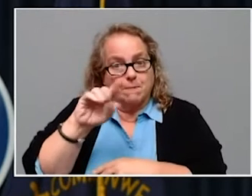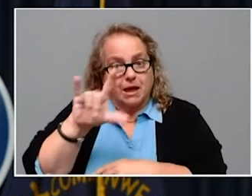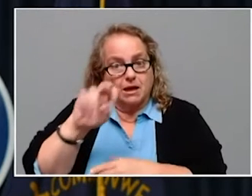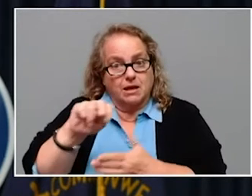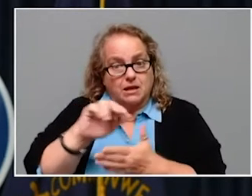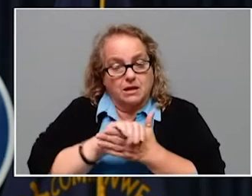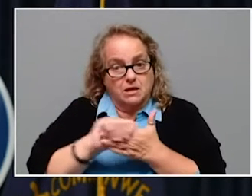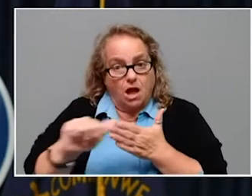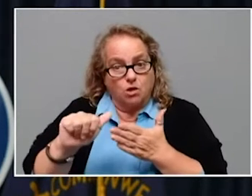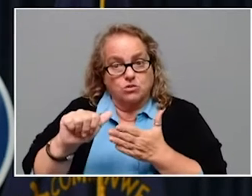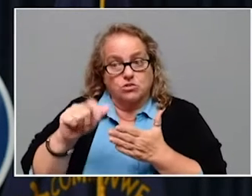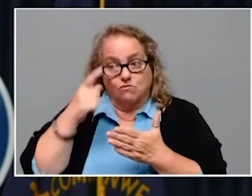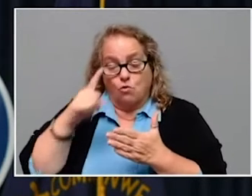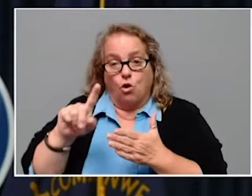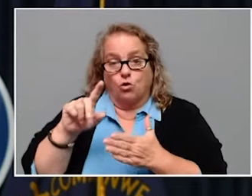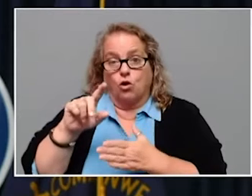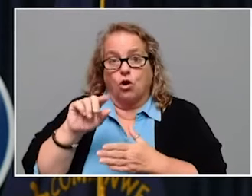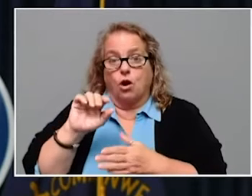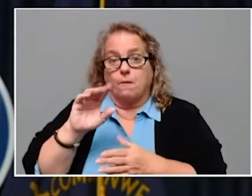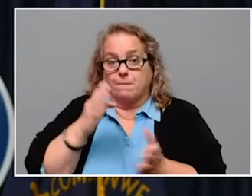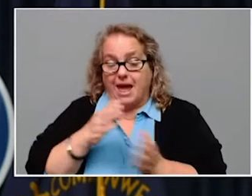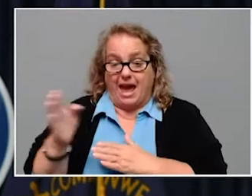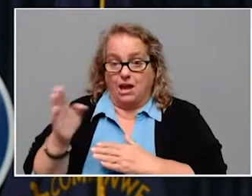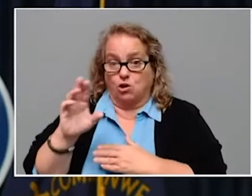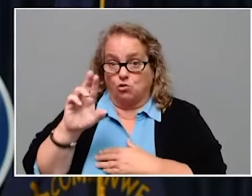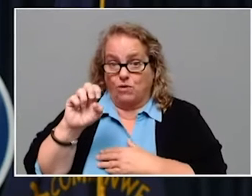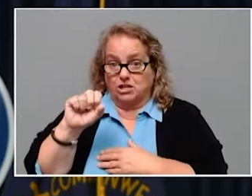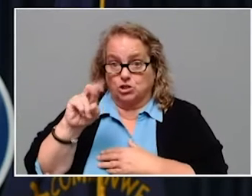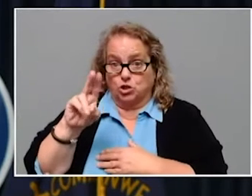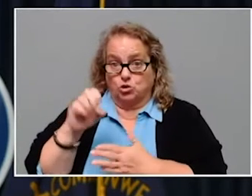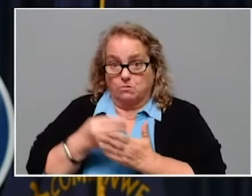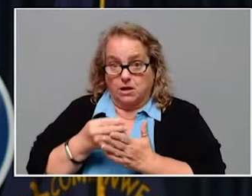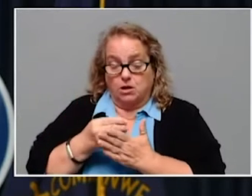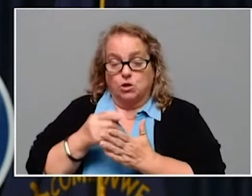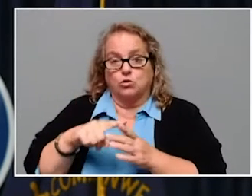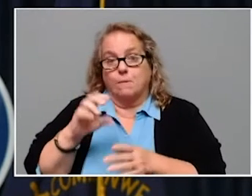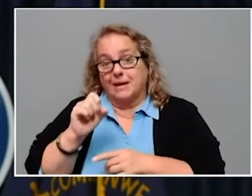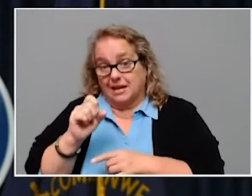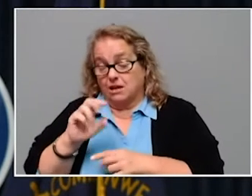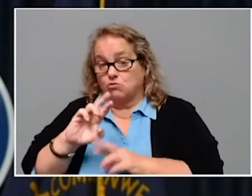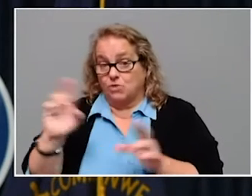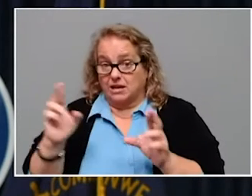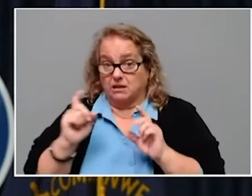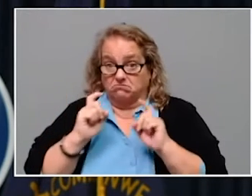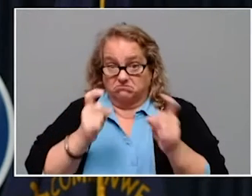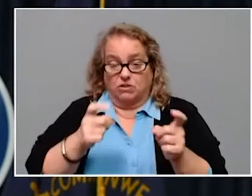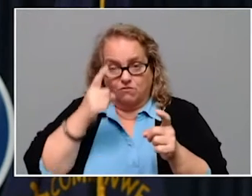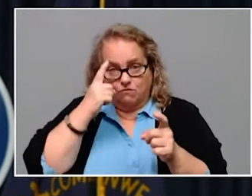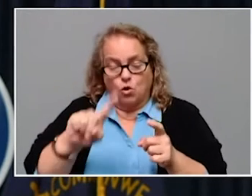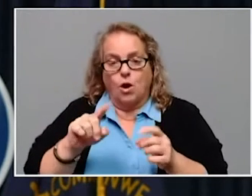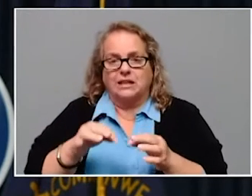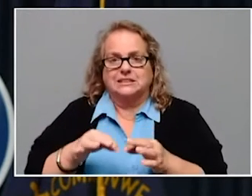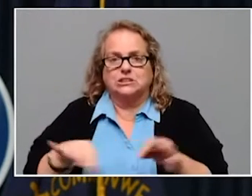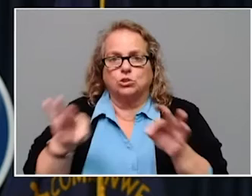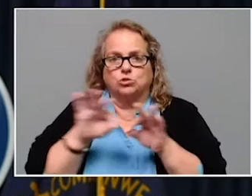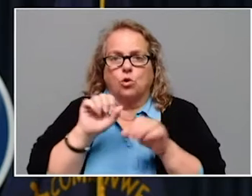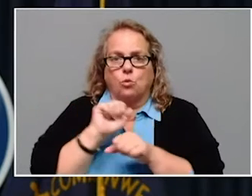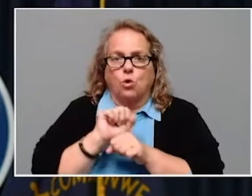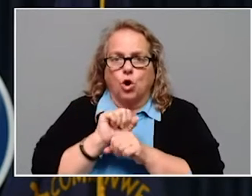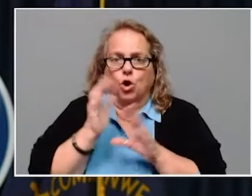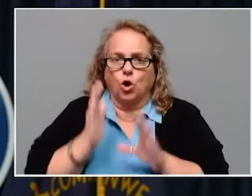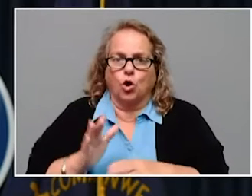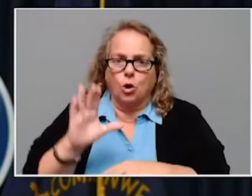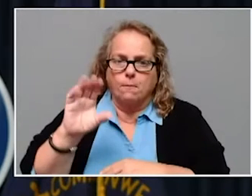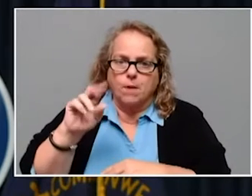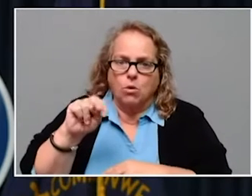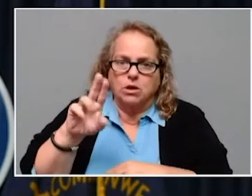stimulus money coming next year to pay bonuses to essential workers. The governor gave few details about who would qualify for the bonuses, but